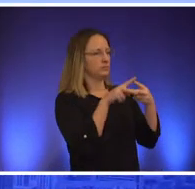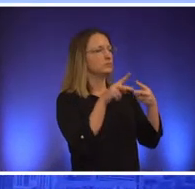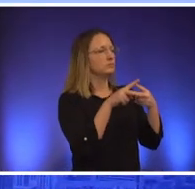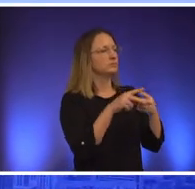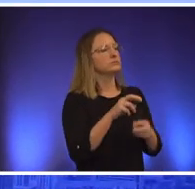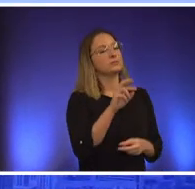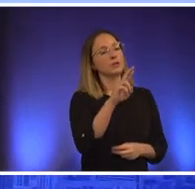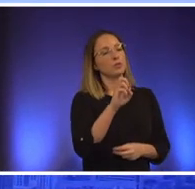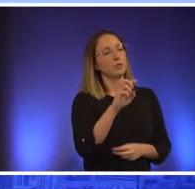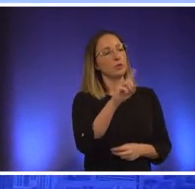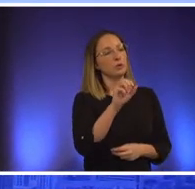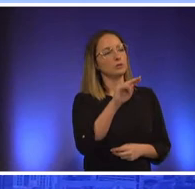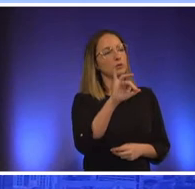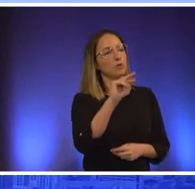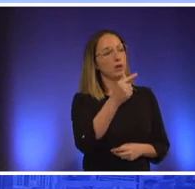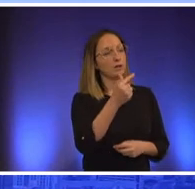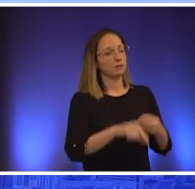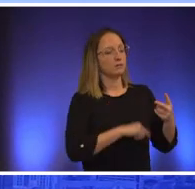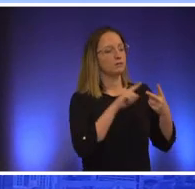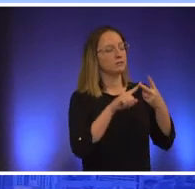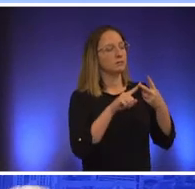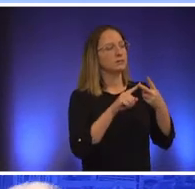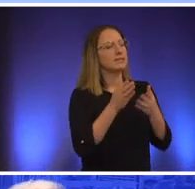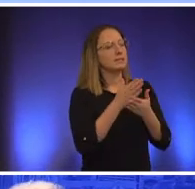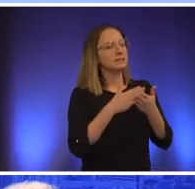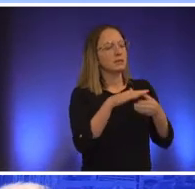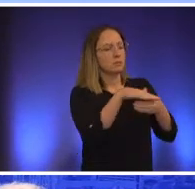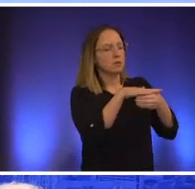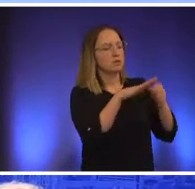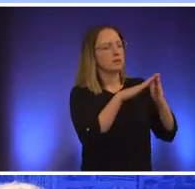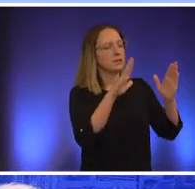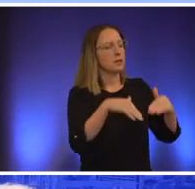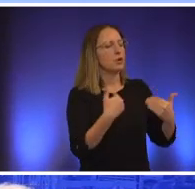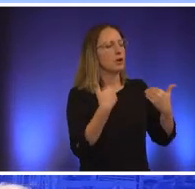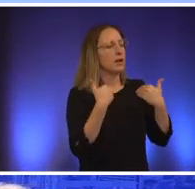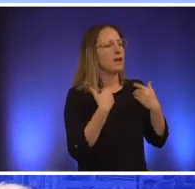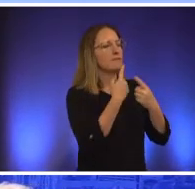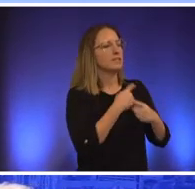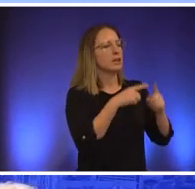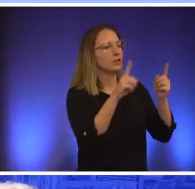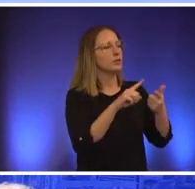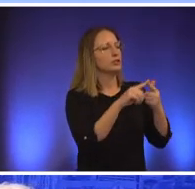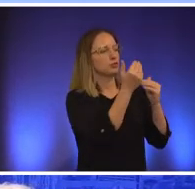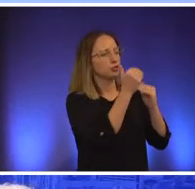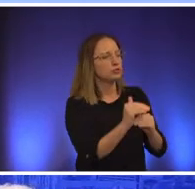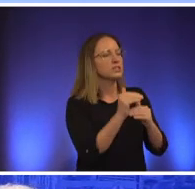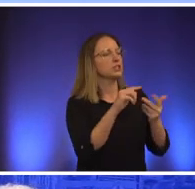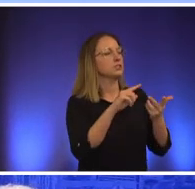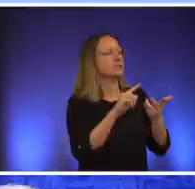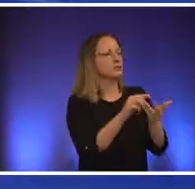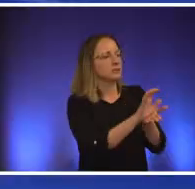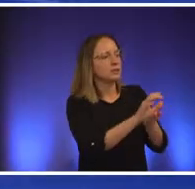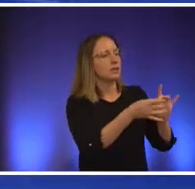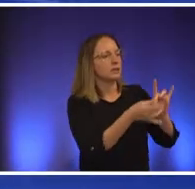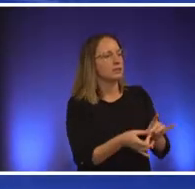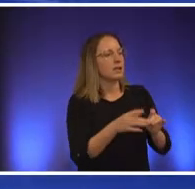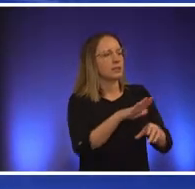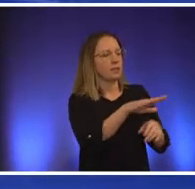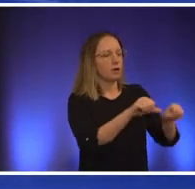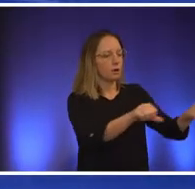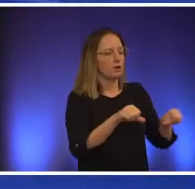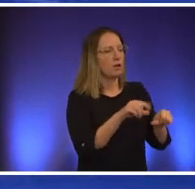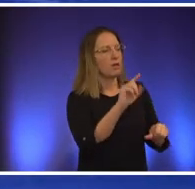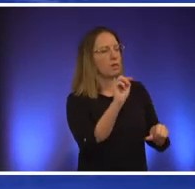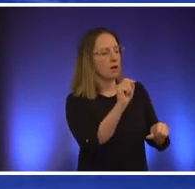they're talking about some neighborhoods have declaration of conditions covenants and restrictions that are attached to lots citywide rezoning